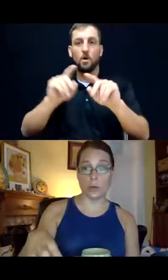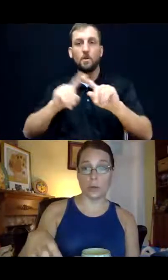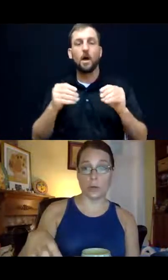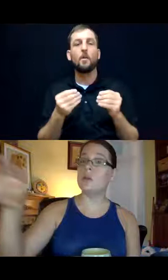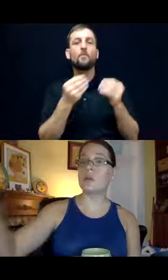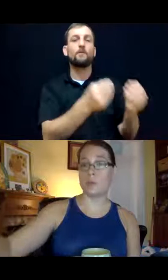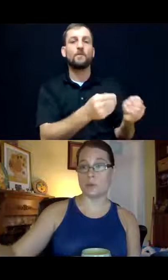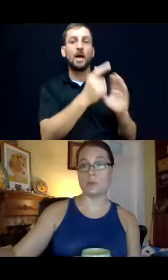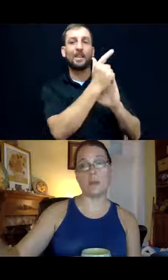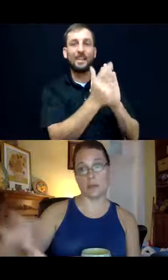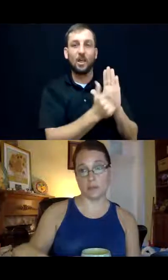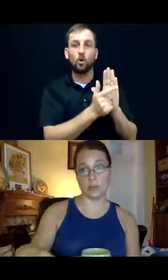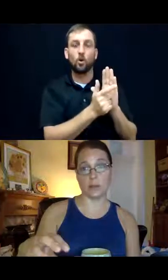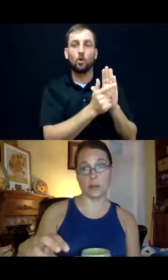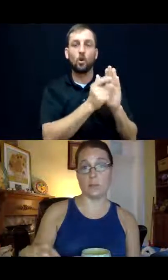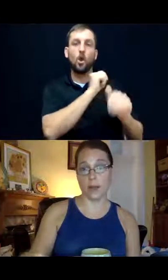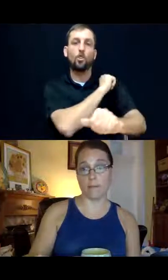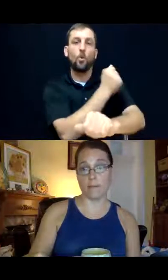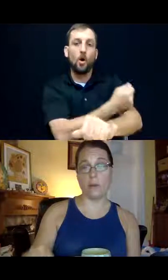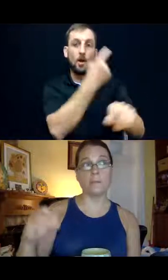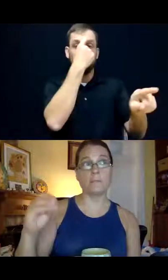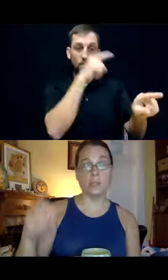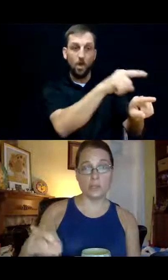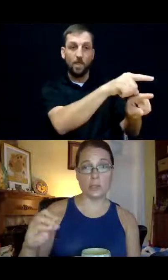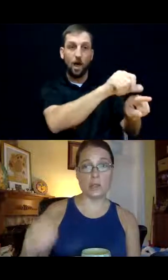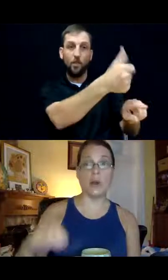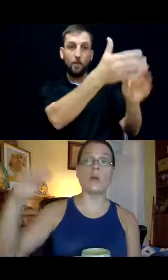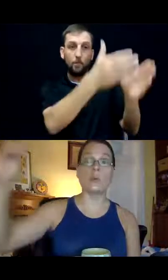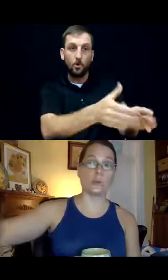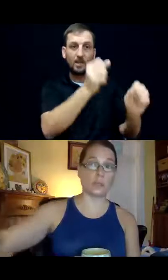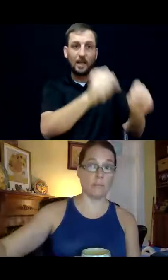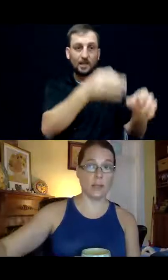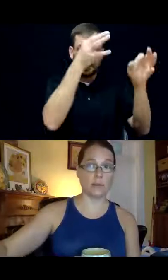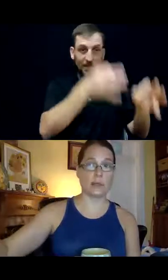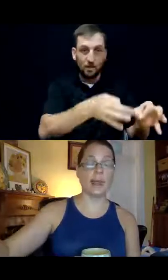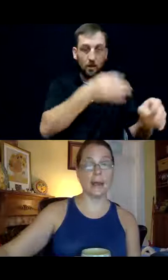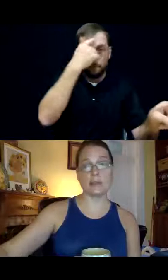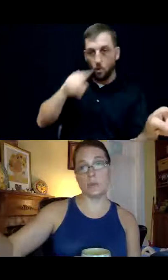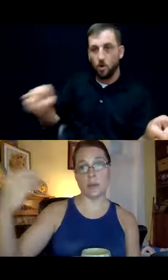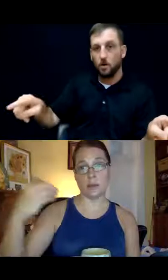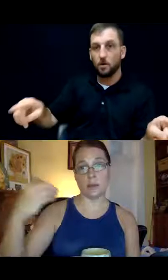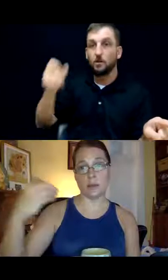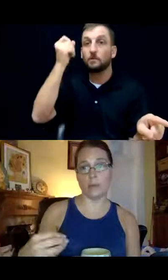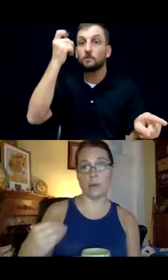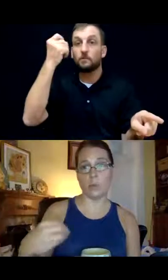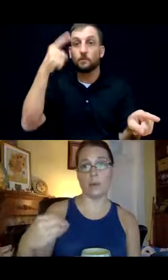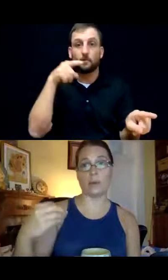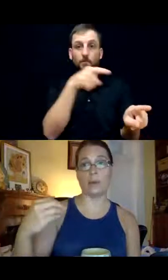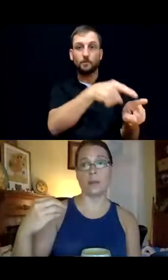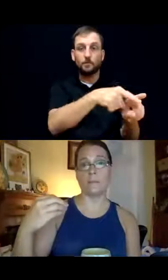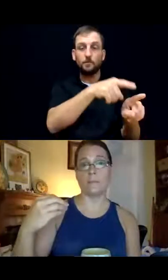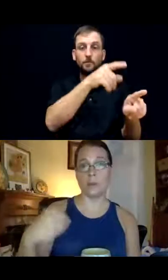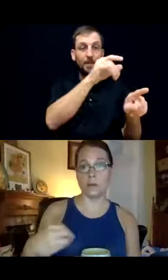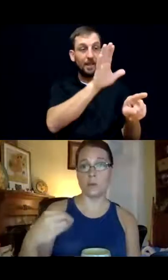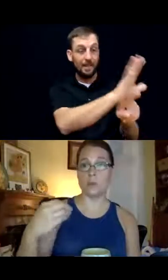for another person to make decisions on their behalf. The decision that the other person makes has to be in alignment with